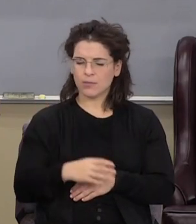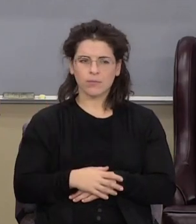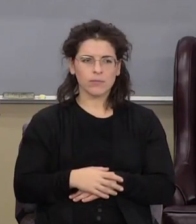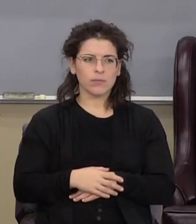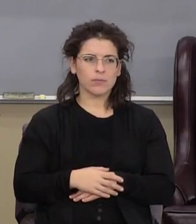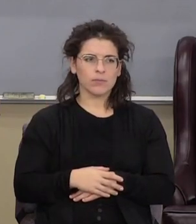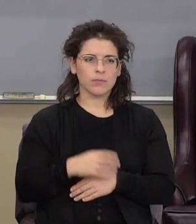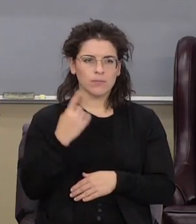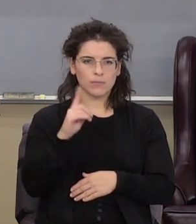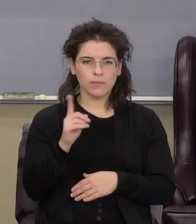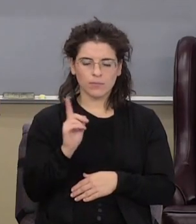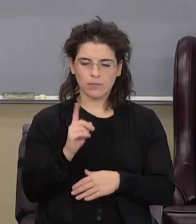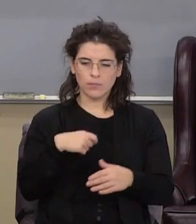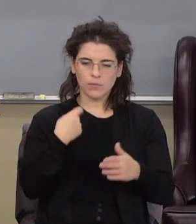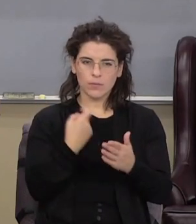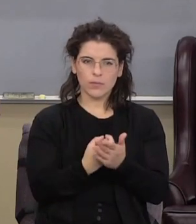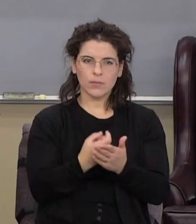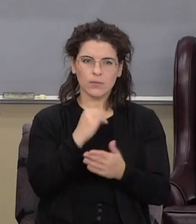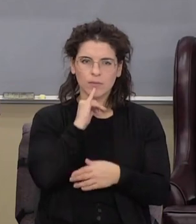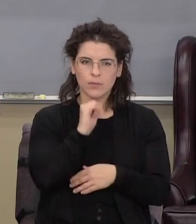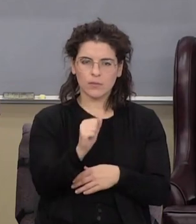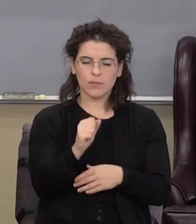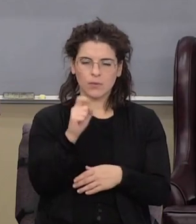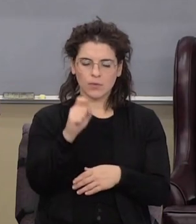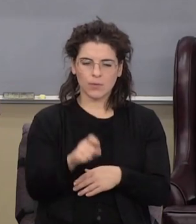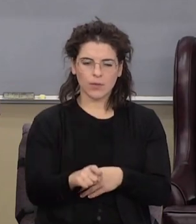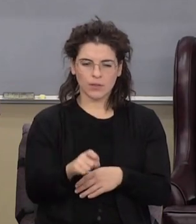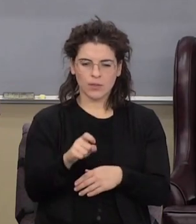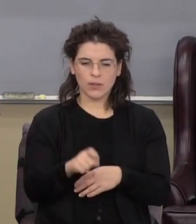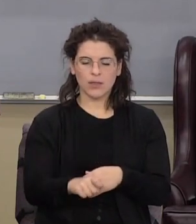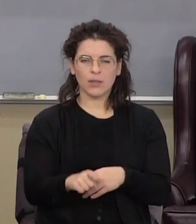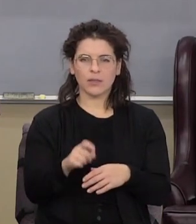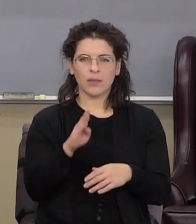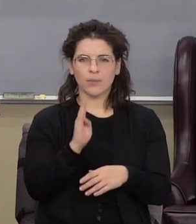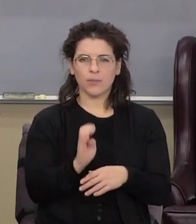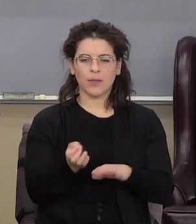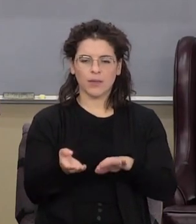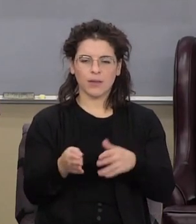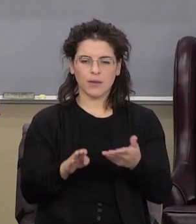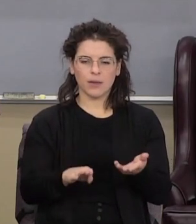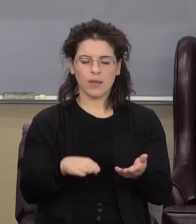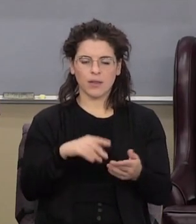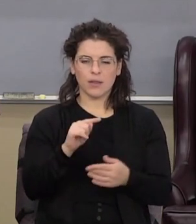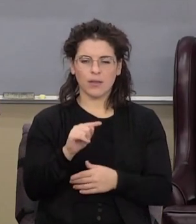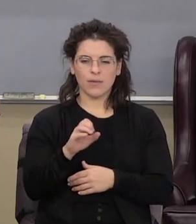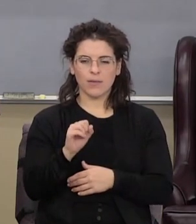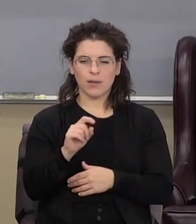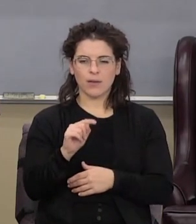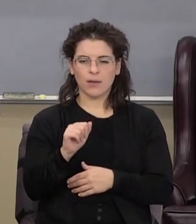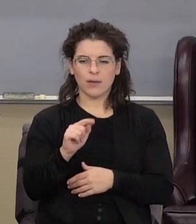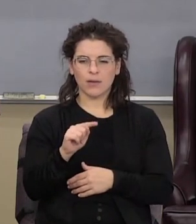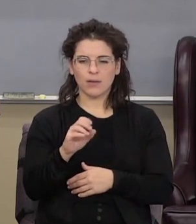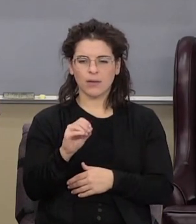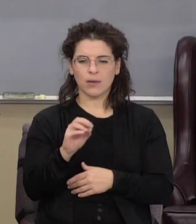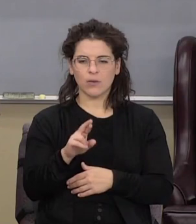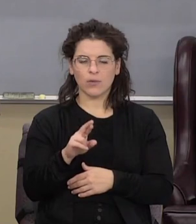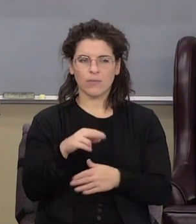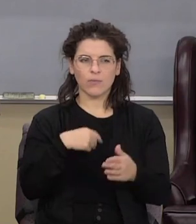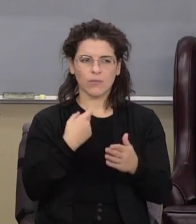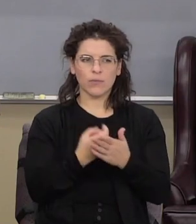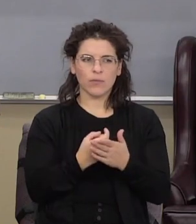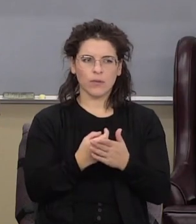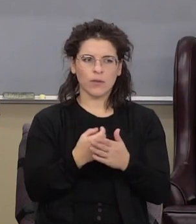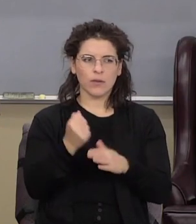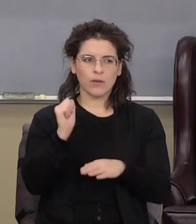For where a testament is, there must of necessity be the death of the testator. For a testament is a